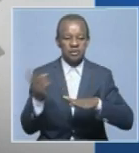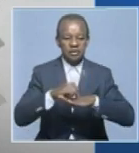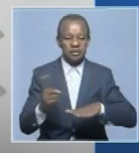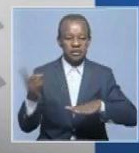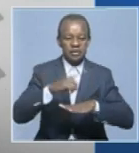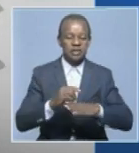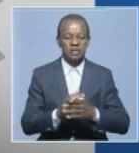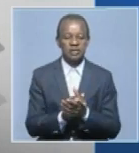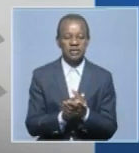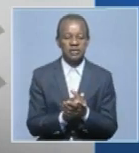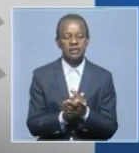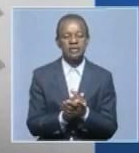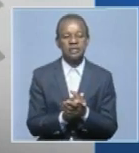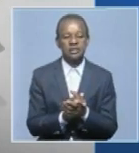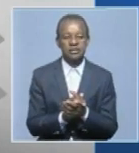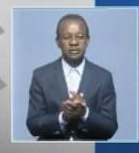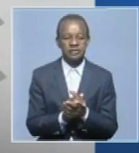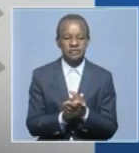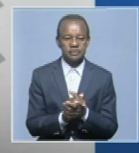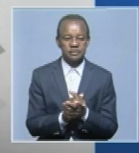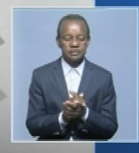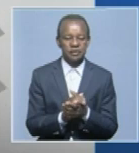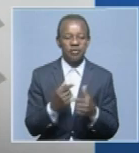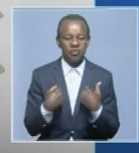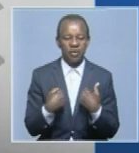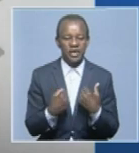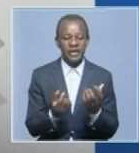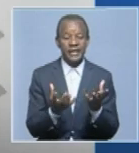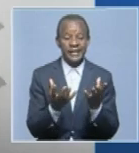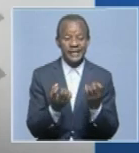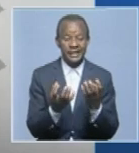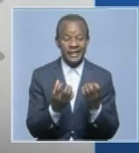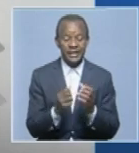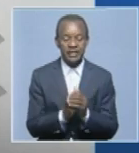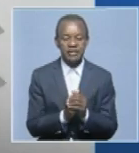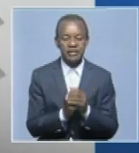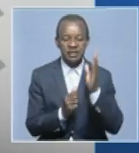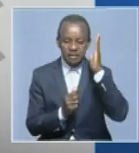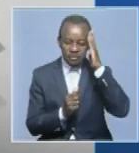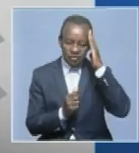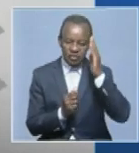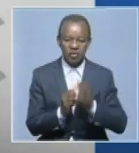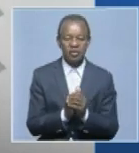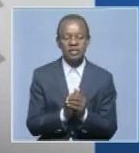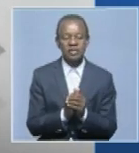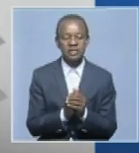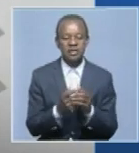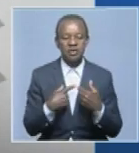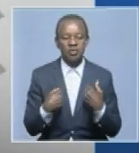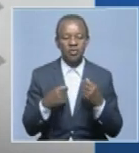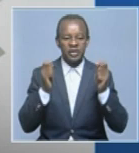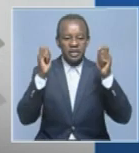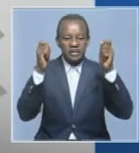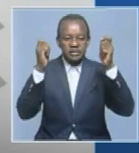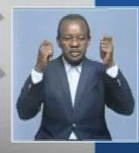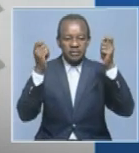comes that we have to celebrate, we need to know what we have been celebrating for and not just wait for